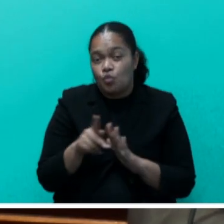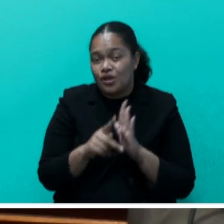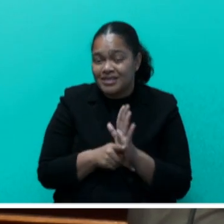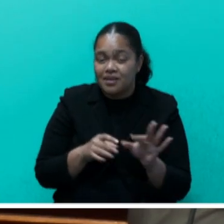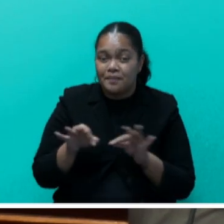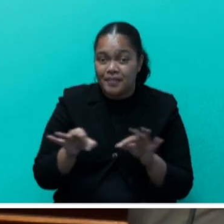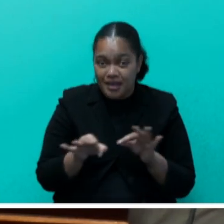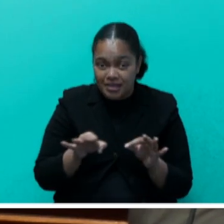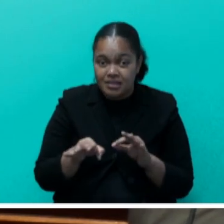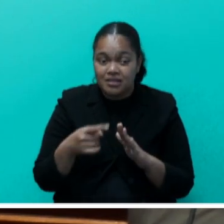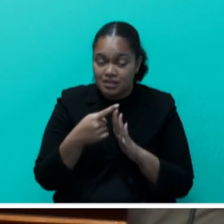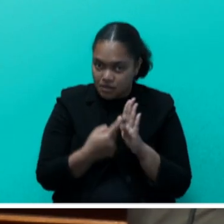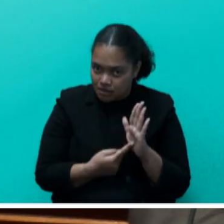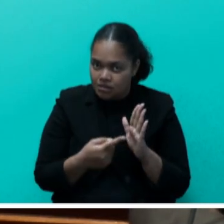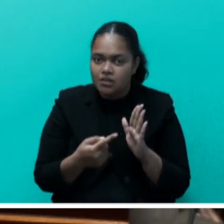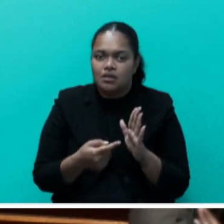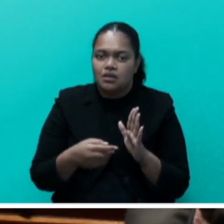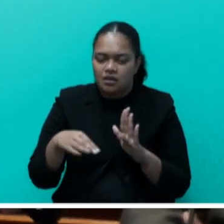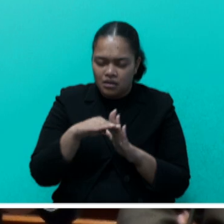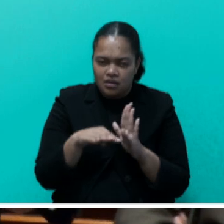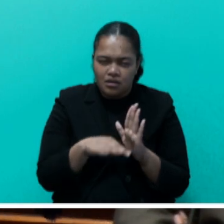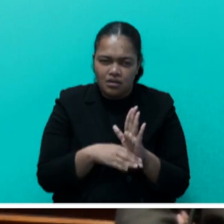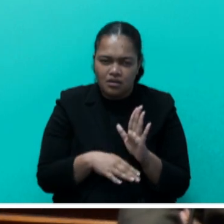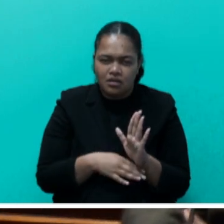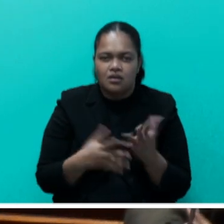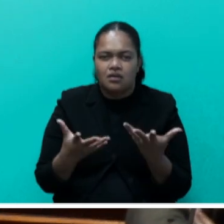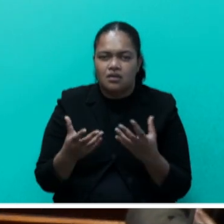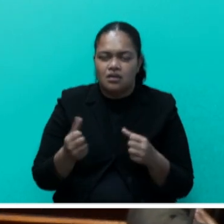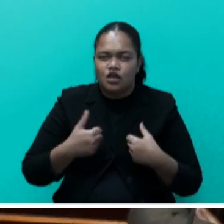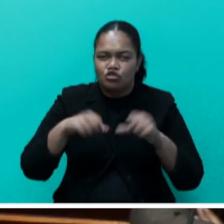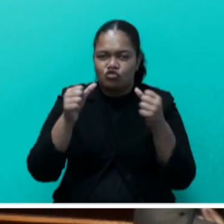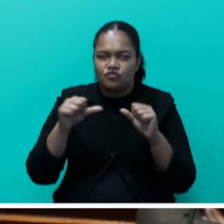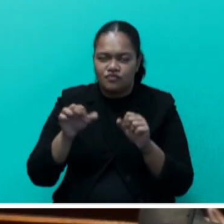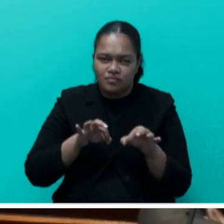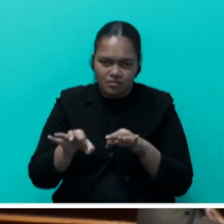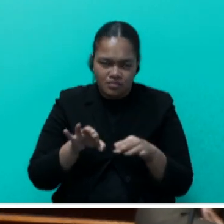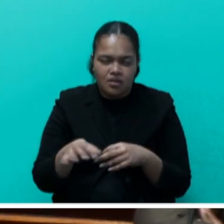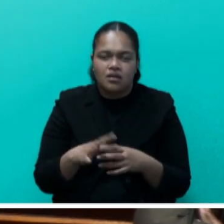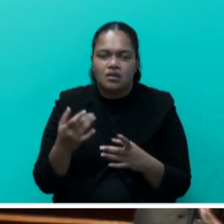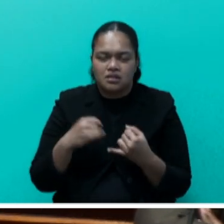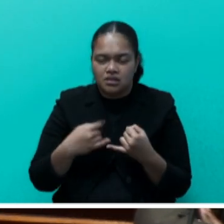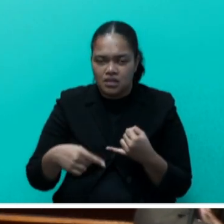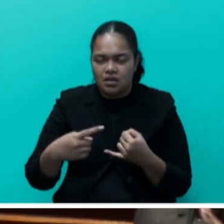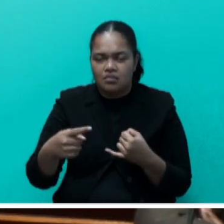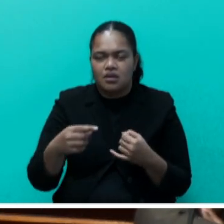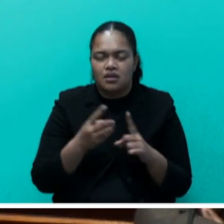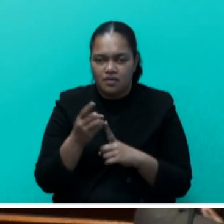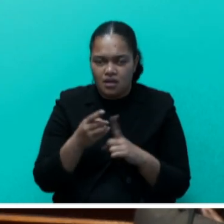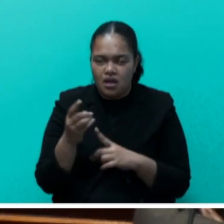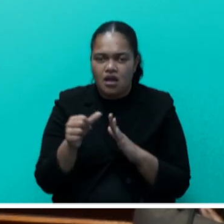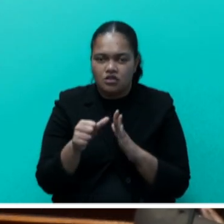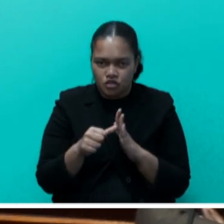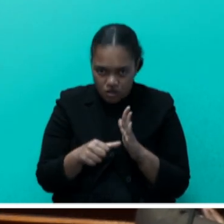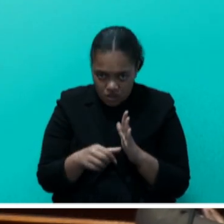is imperative to achieving coherent and comprehensive progress towards a sustainable development agenda. A